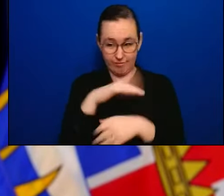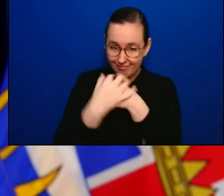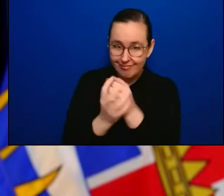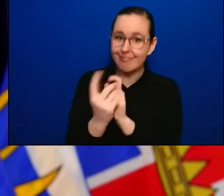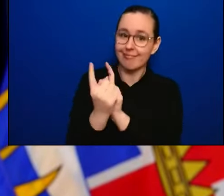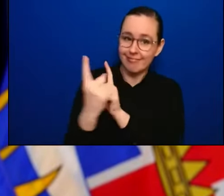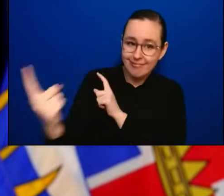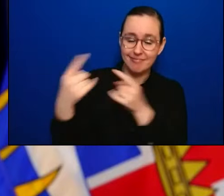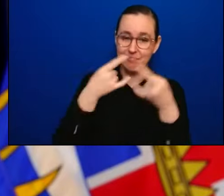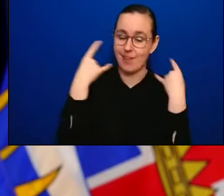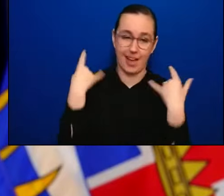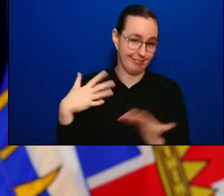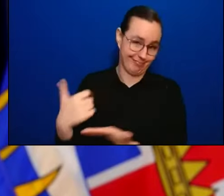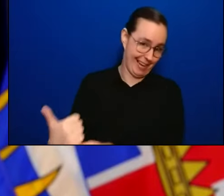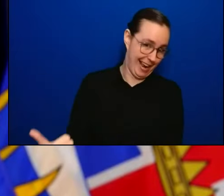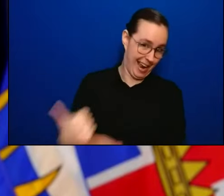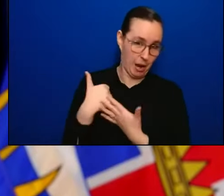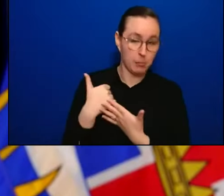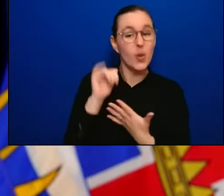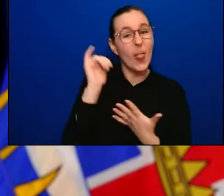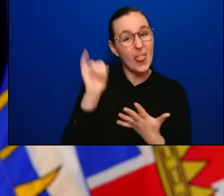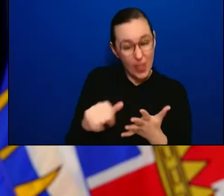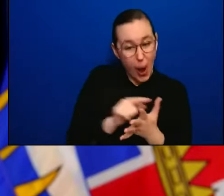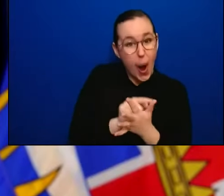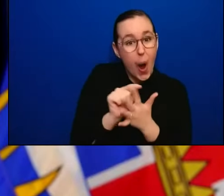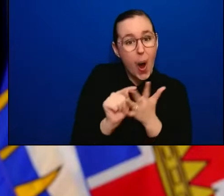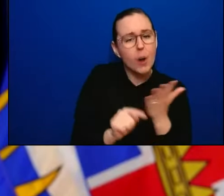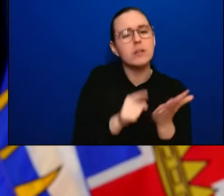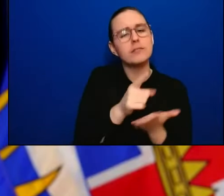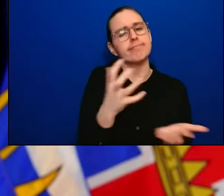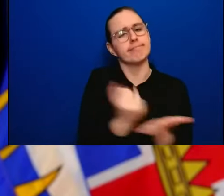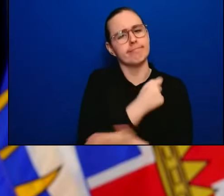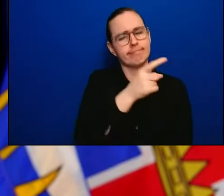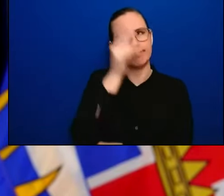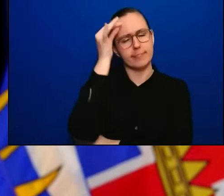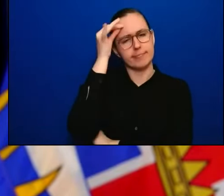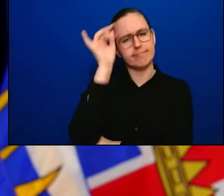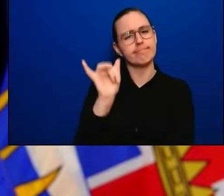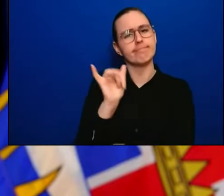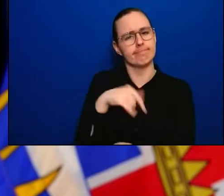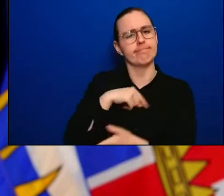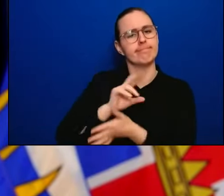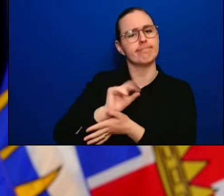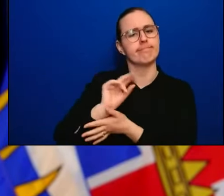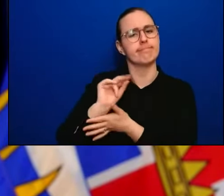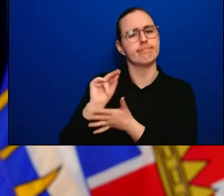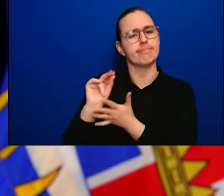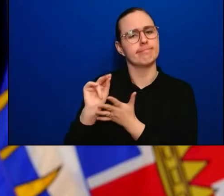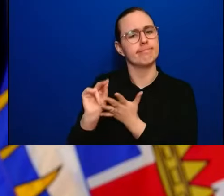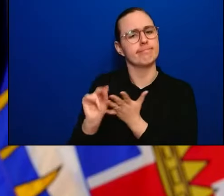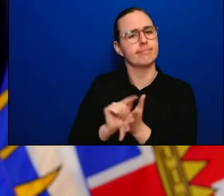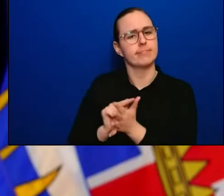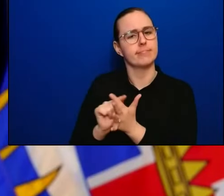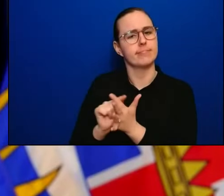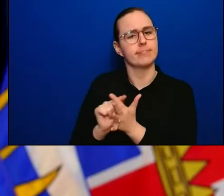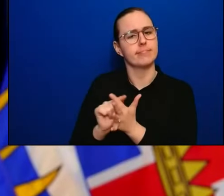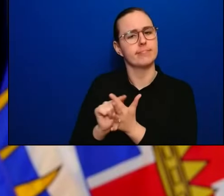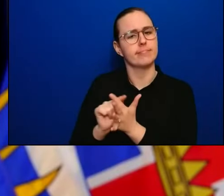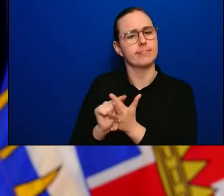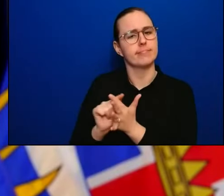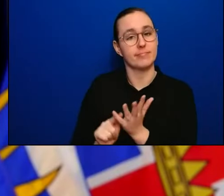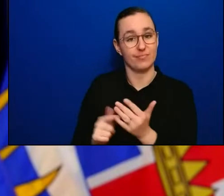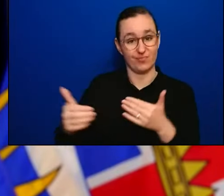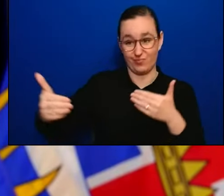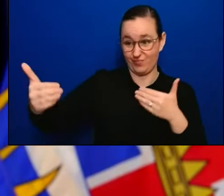account. We're not at the point where we understand the periodicity and the